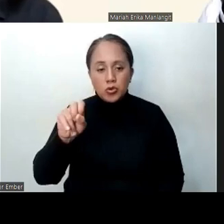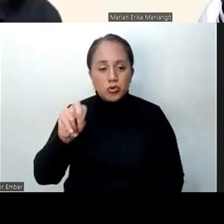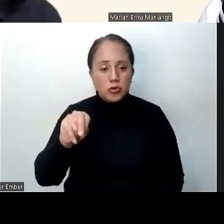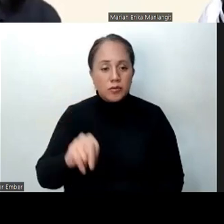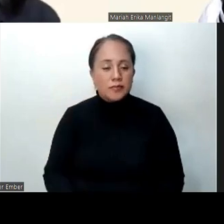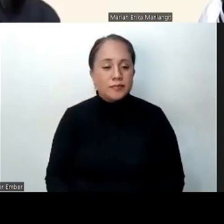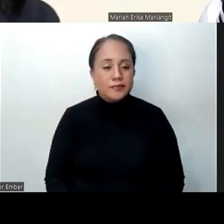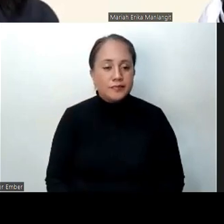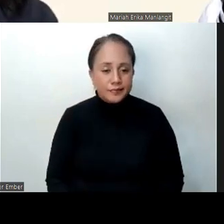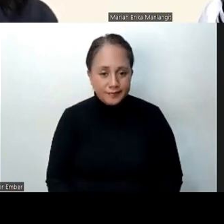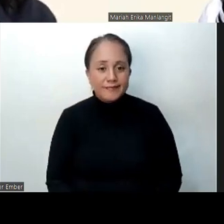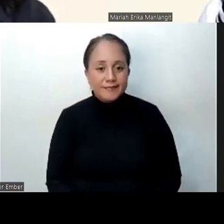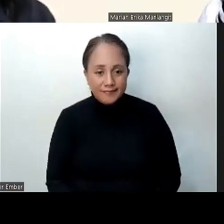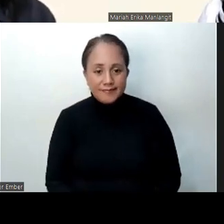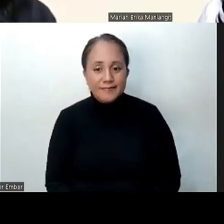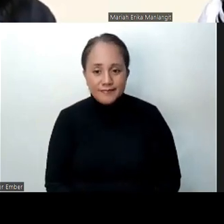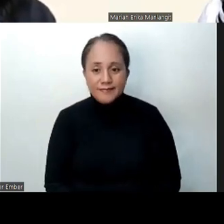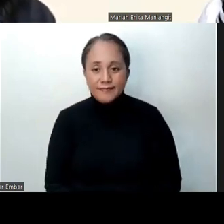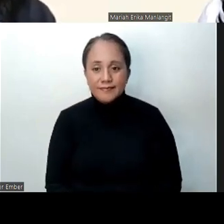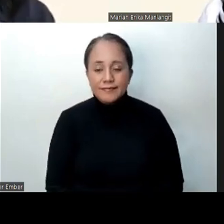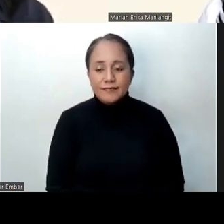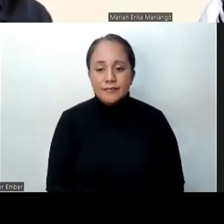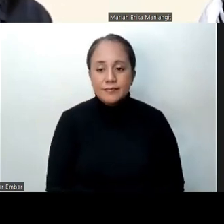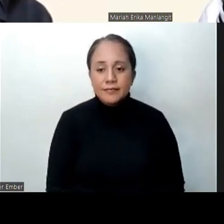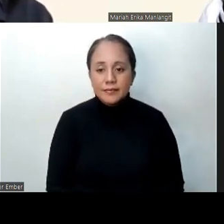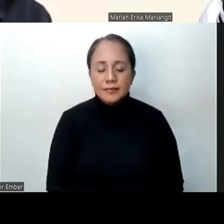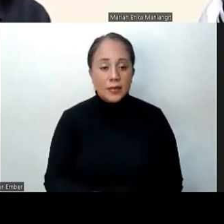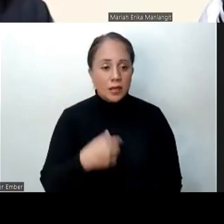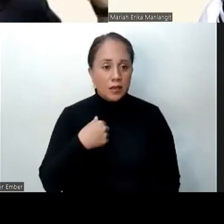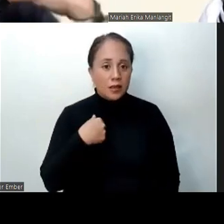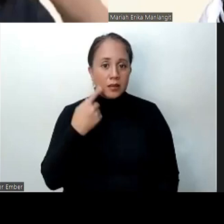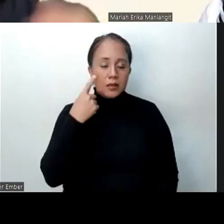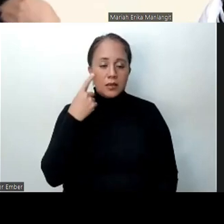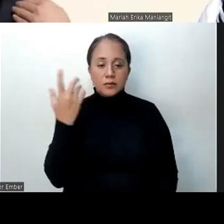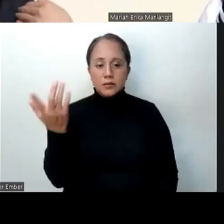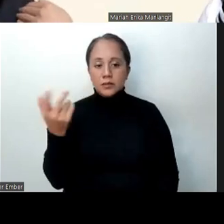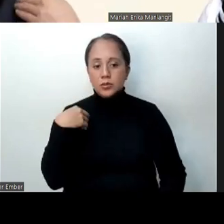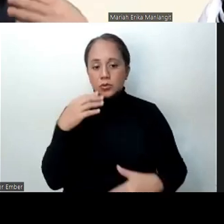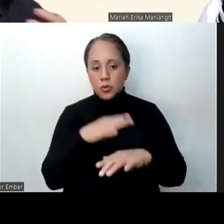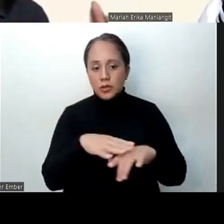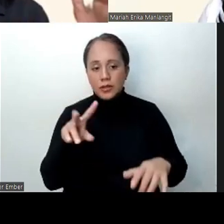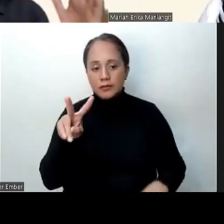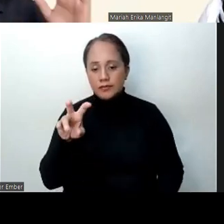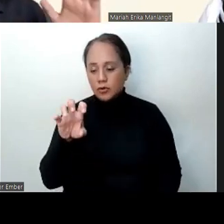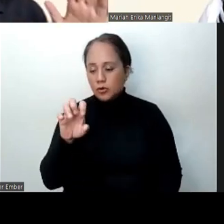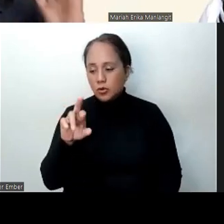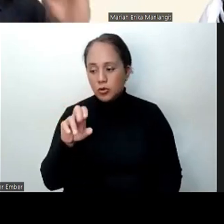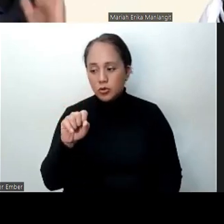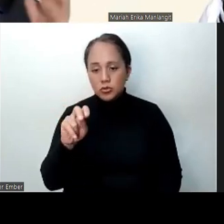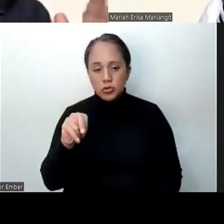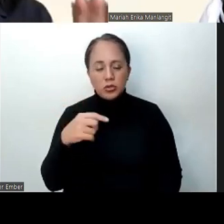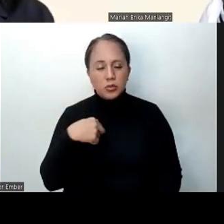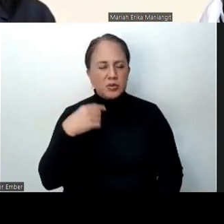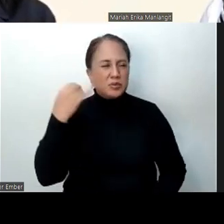Ah, okay. So I think we'll, since the online version is, we